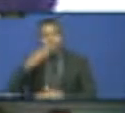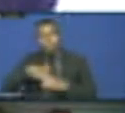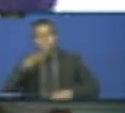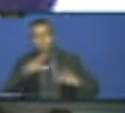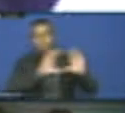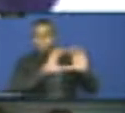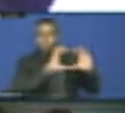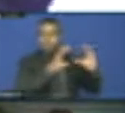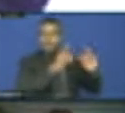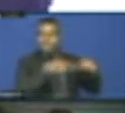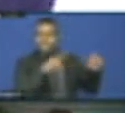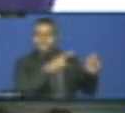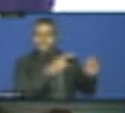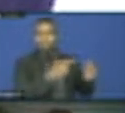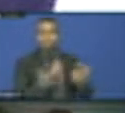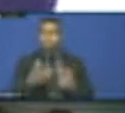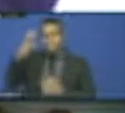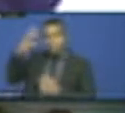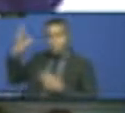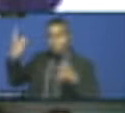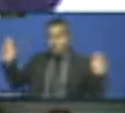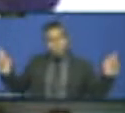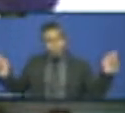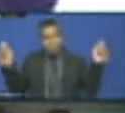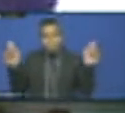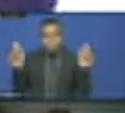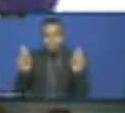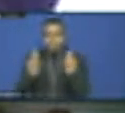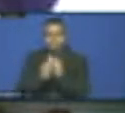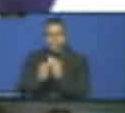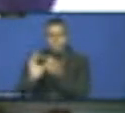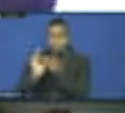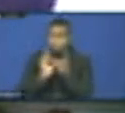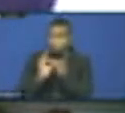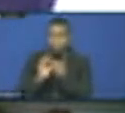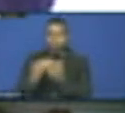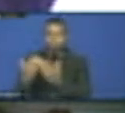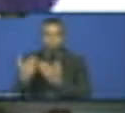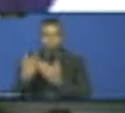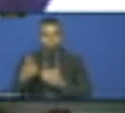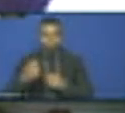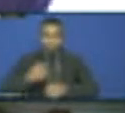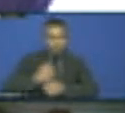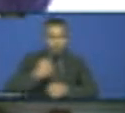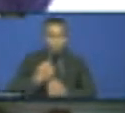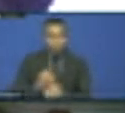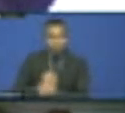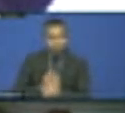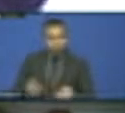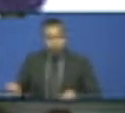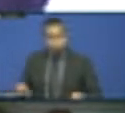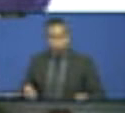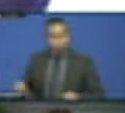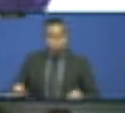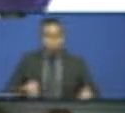the power of councils. Recently, there was a mayor in Colombia who was tied to a tree and